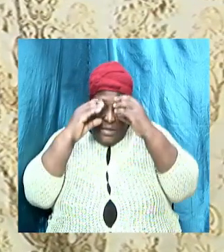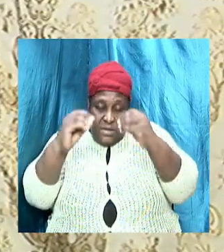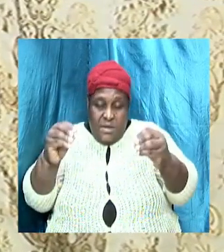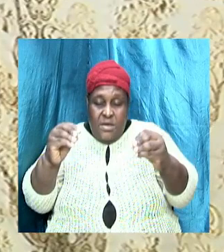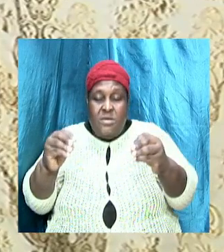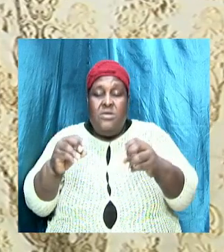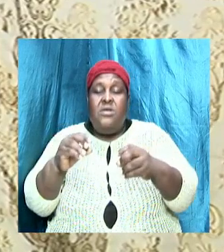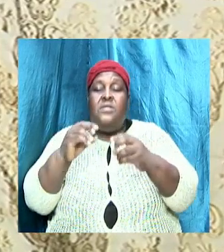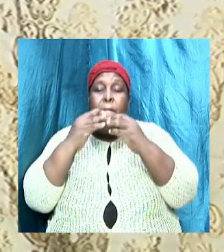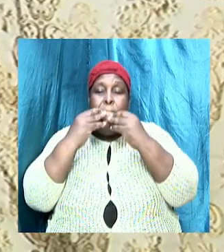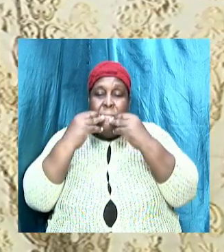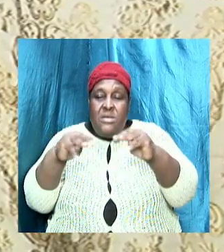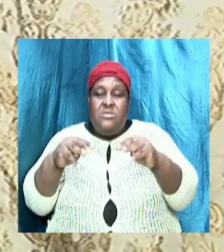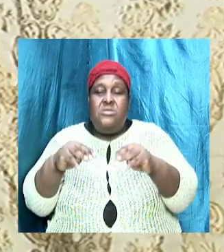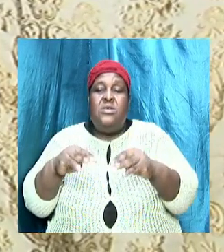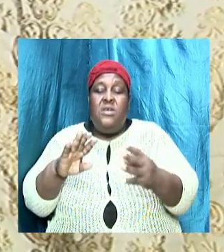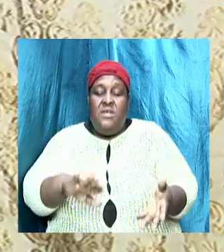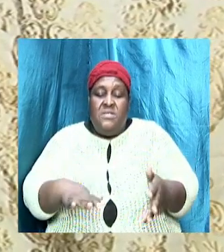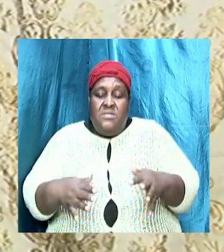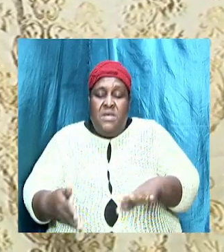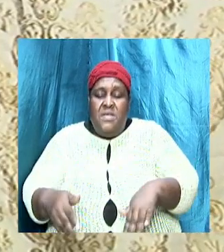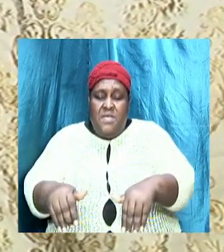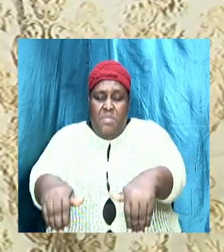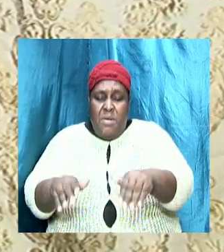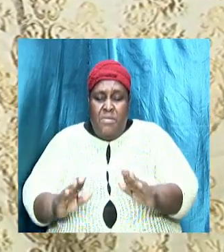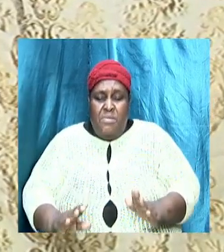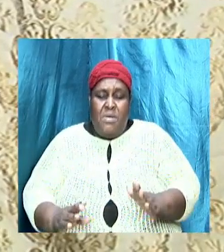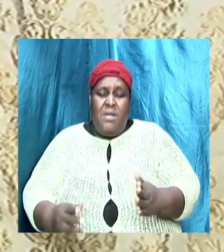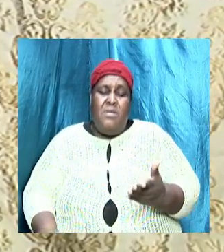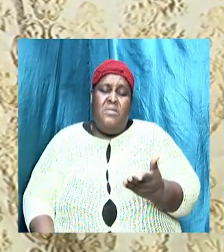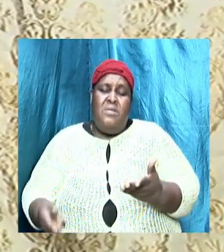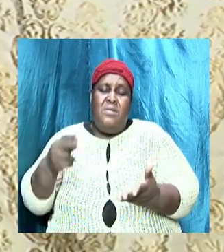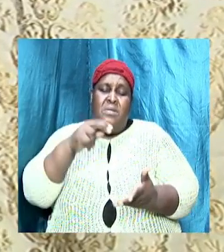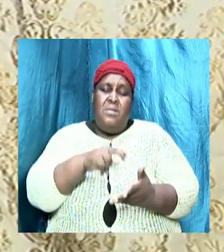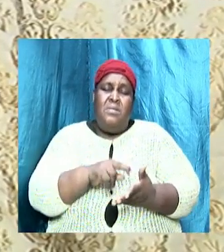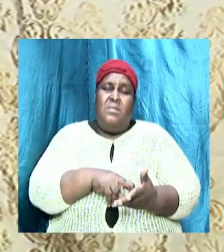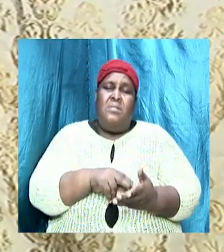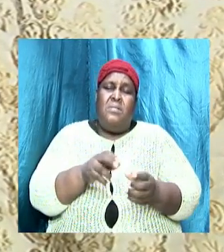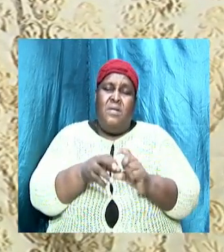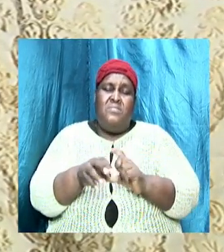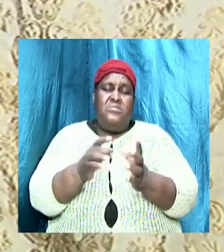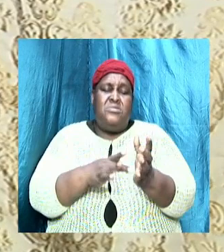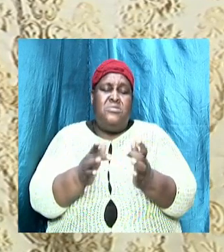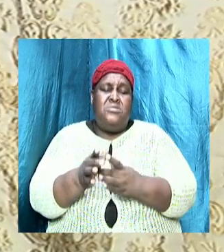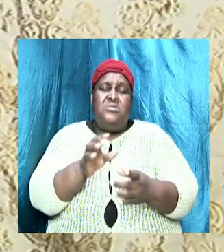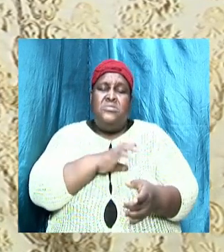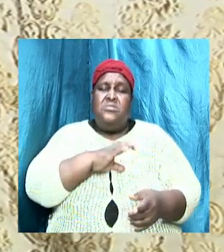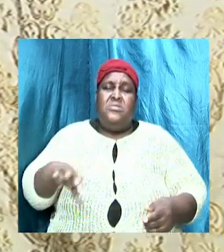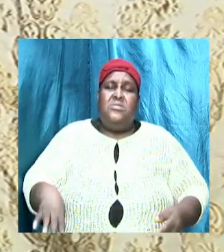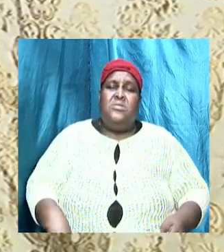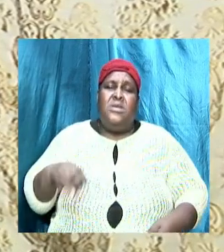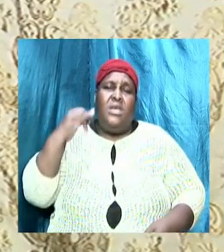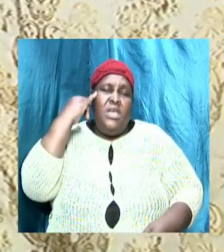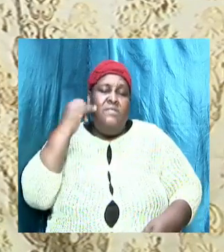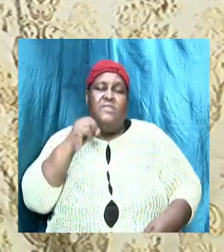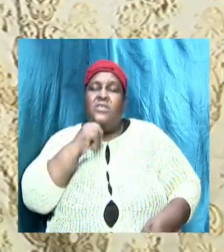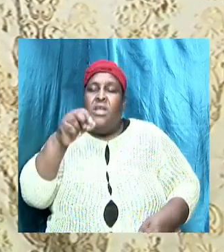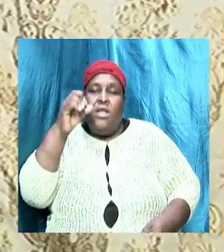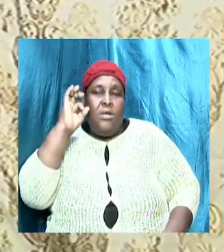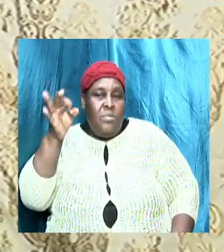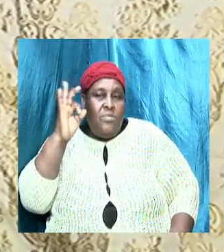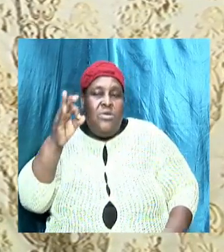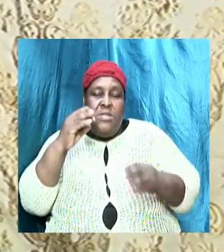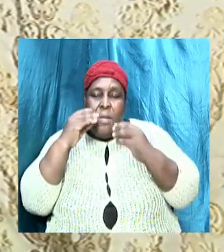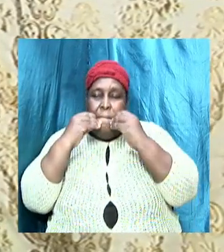of the death burial and resurrection and ascension of Jesus Christ if you are not preaching the message